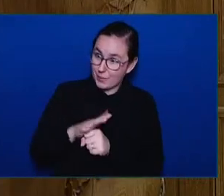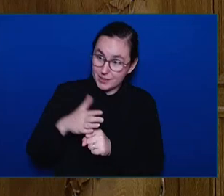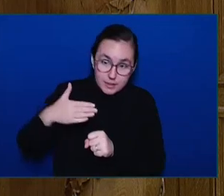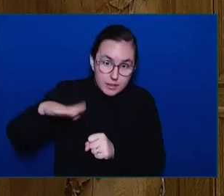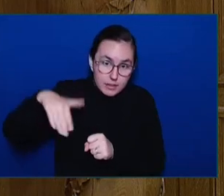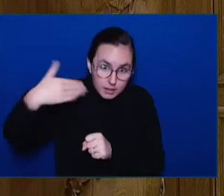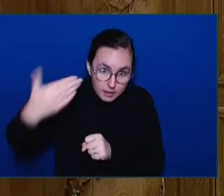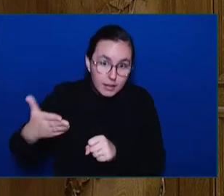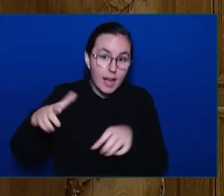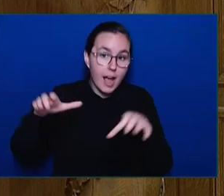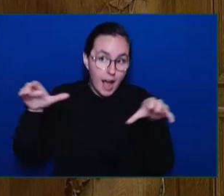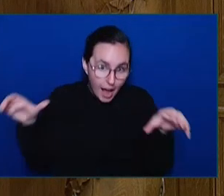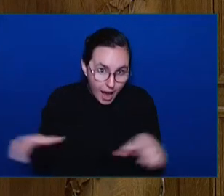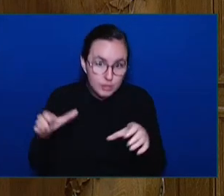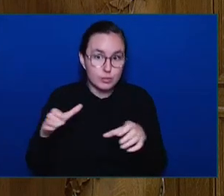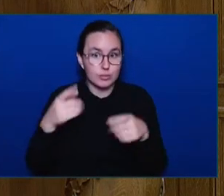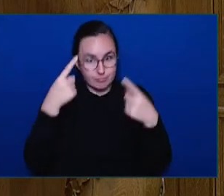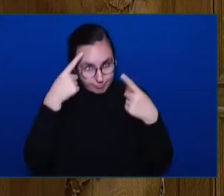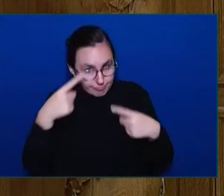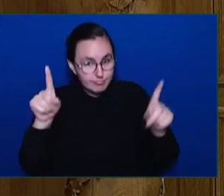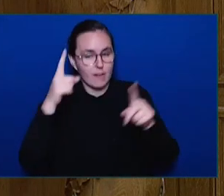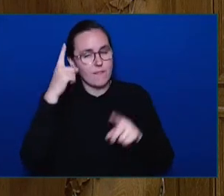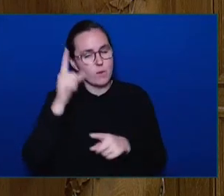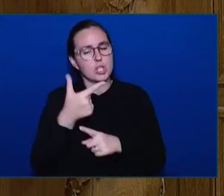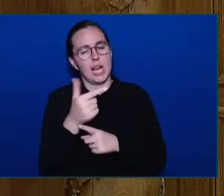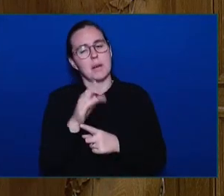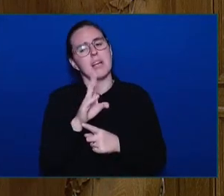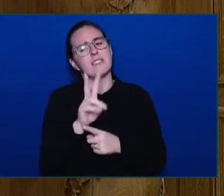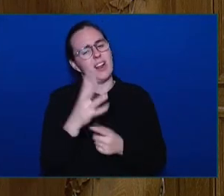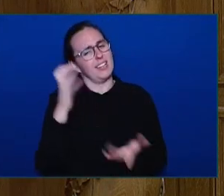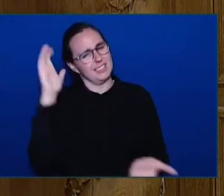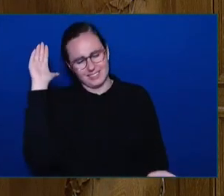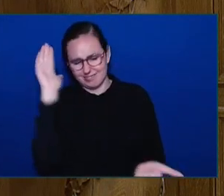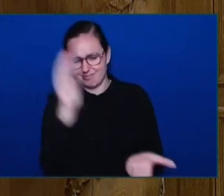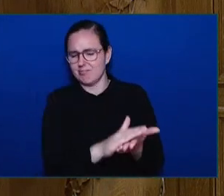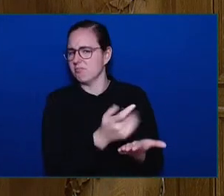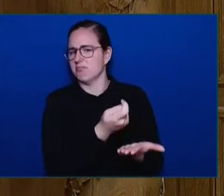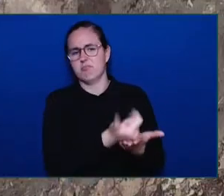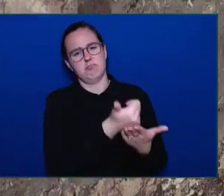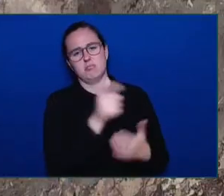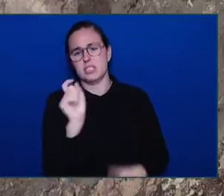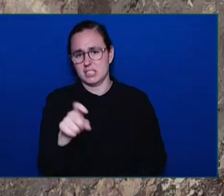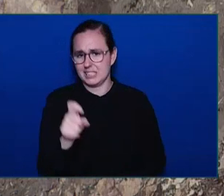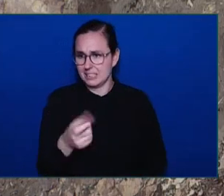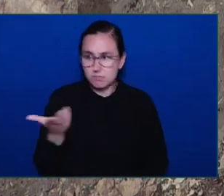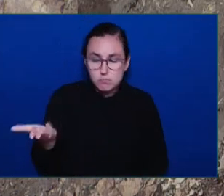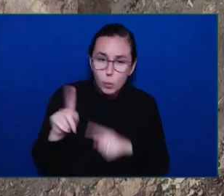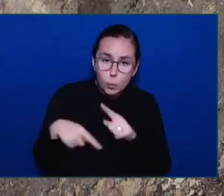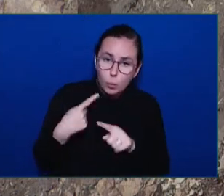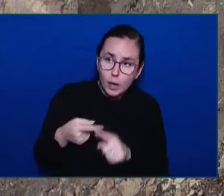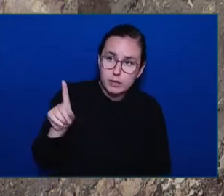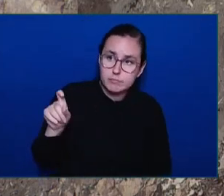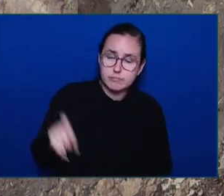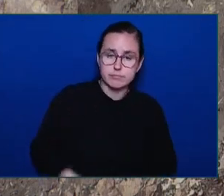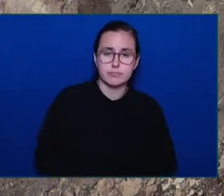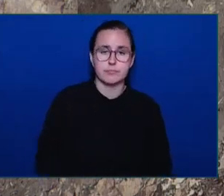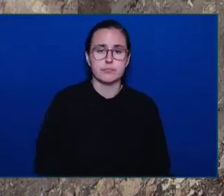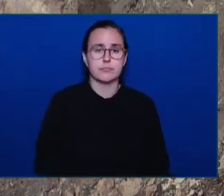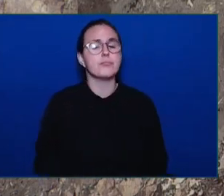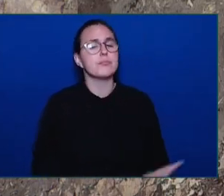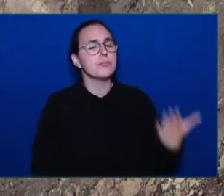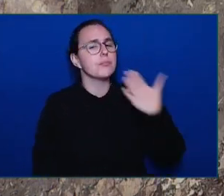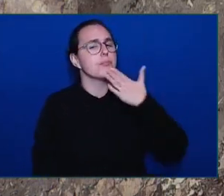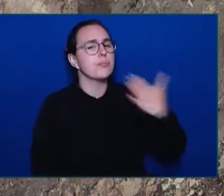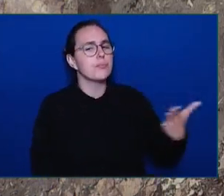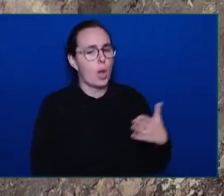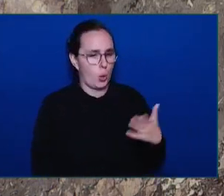Minister of State for Child Care. Thank you, Mr. Speaker, and thanks again to the member. With regards to the action plan, that is a commitment